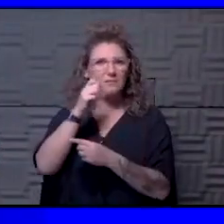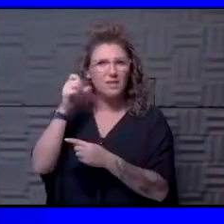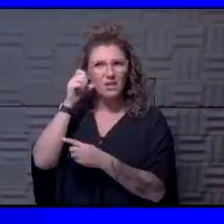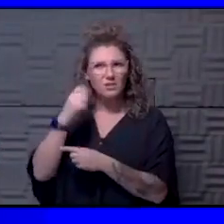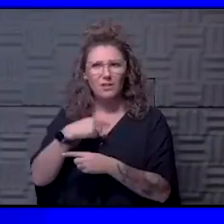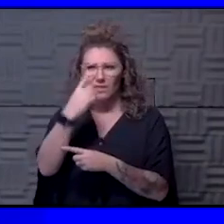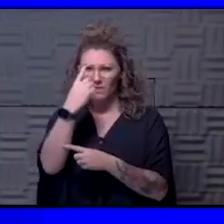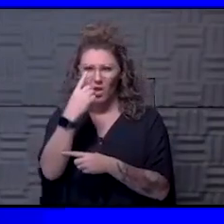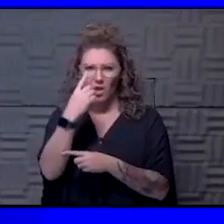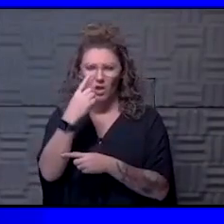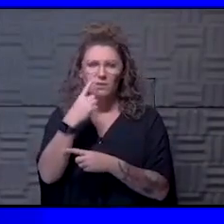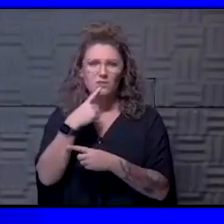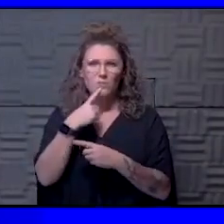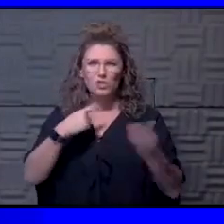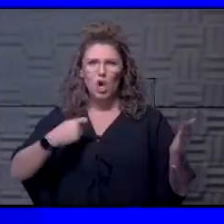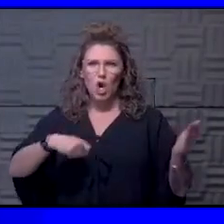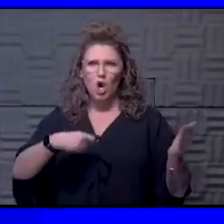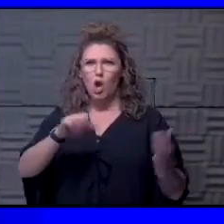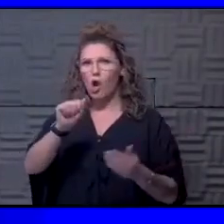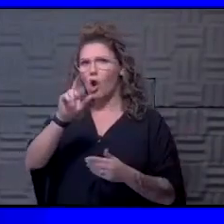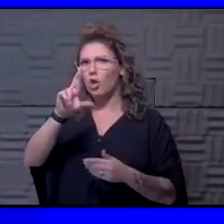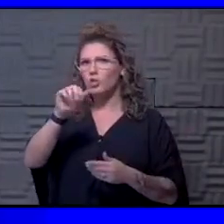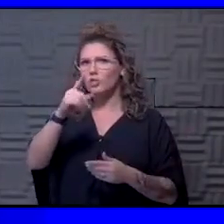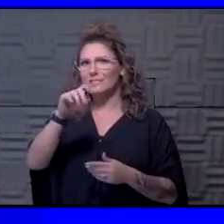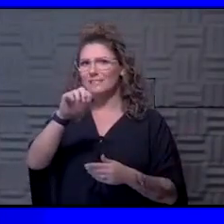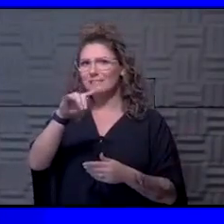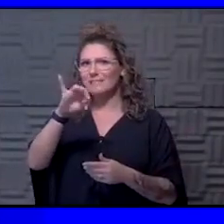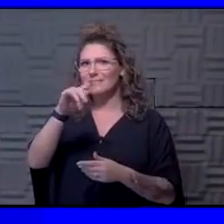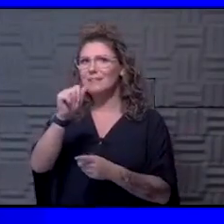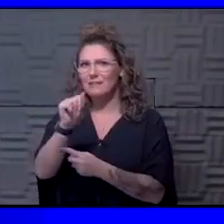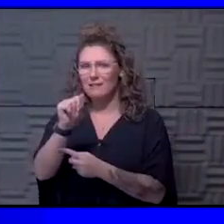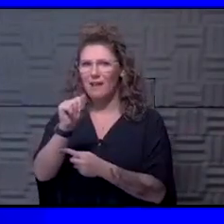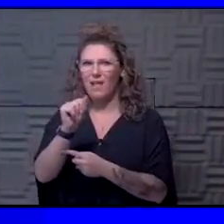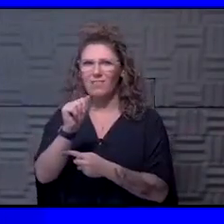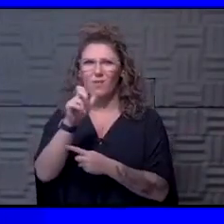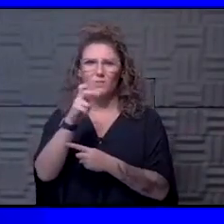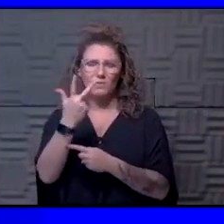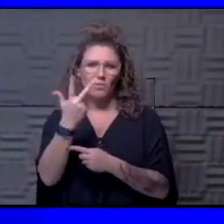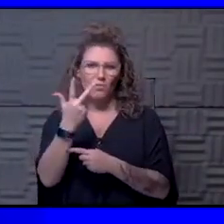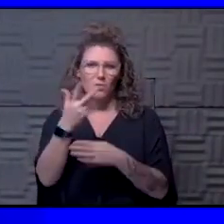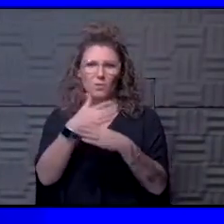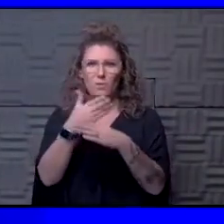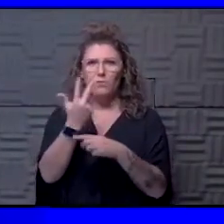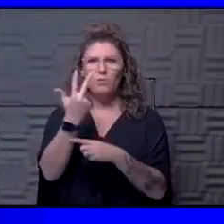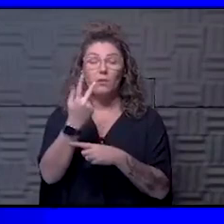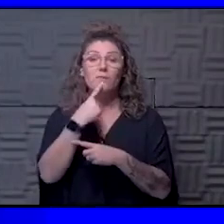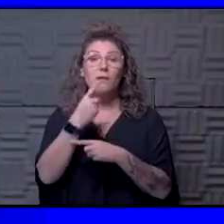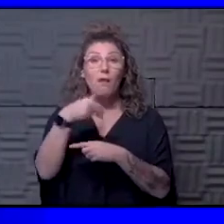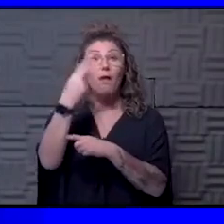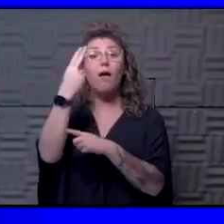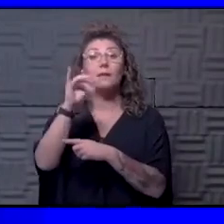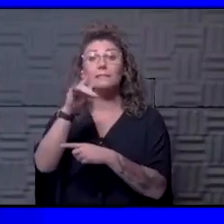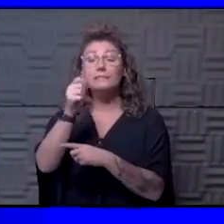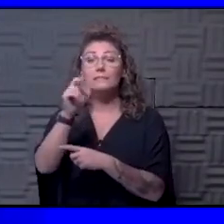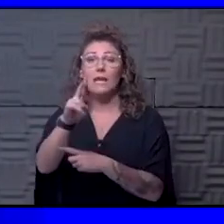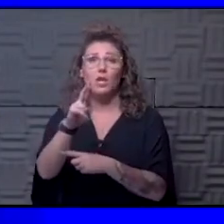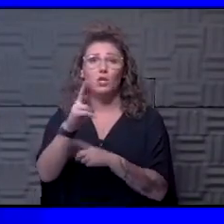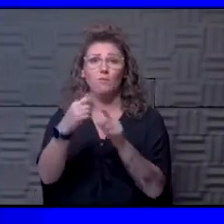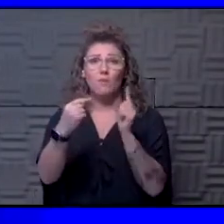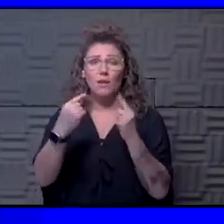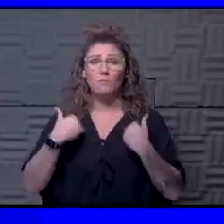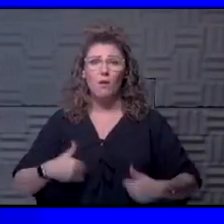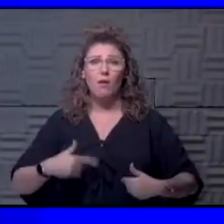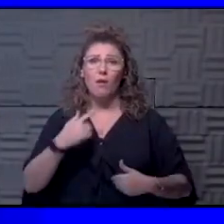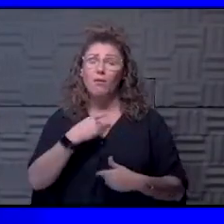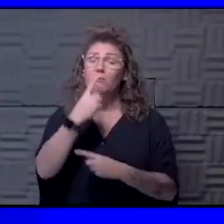thought it was Argentina actually, uh, but they were giving that within three days and that was a known high titer of antibodies. I think that would